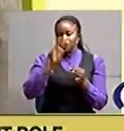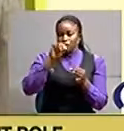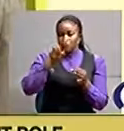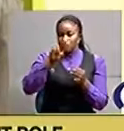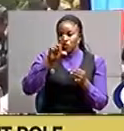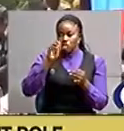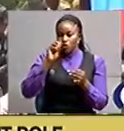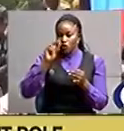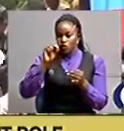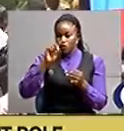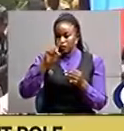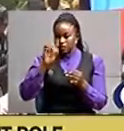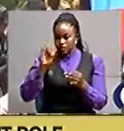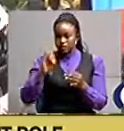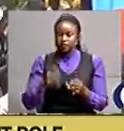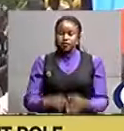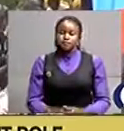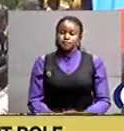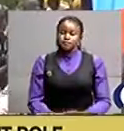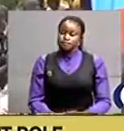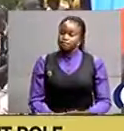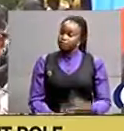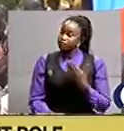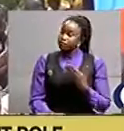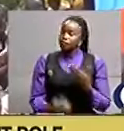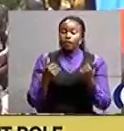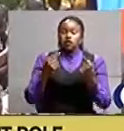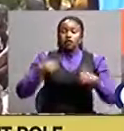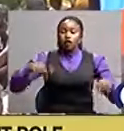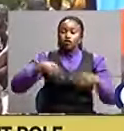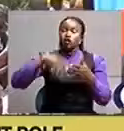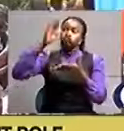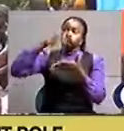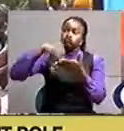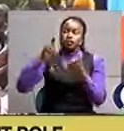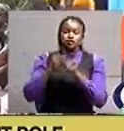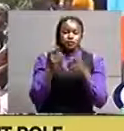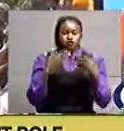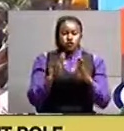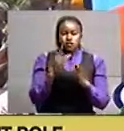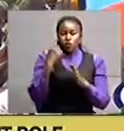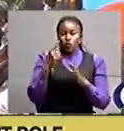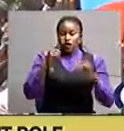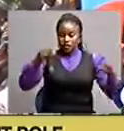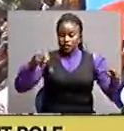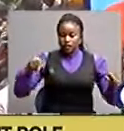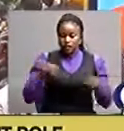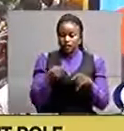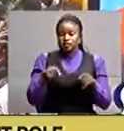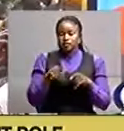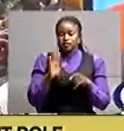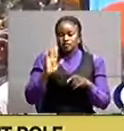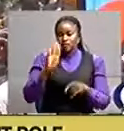we are also renovating and completing one classroom block at we are also